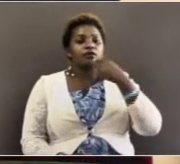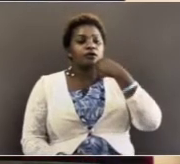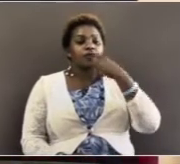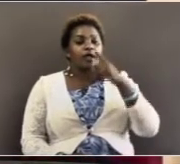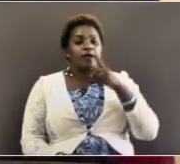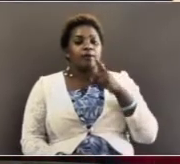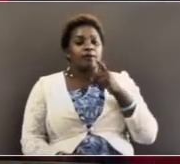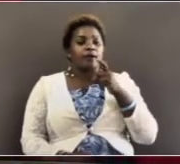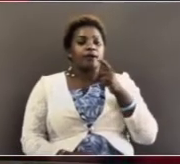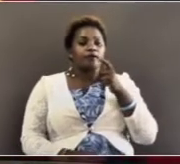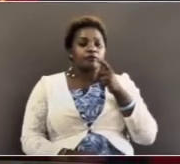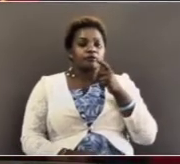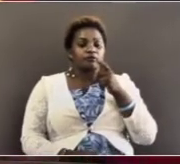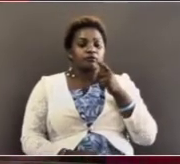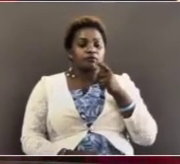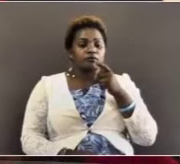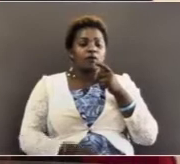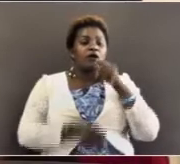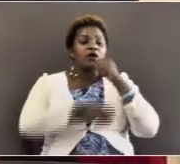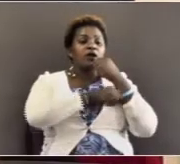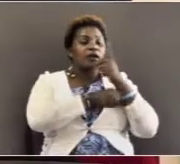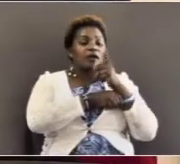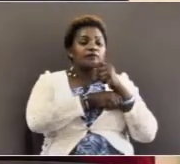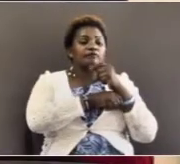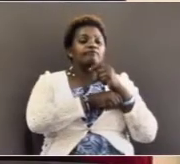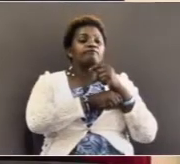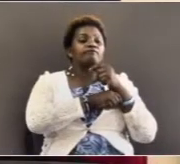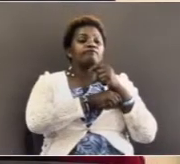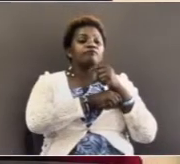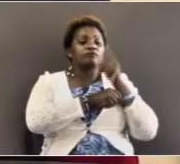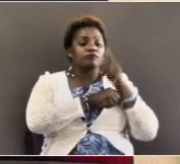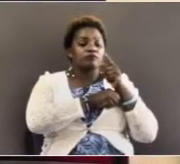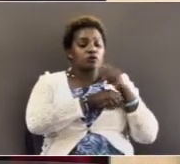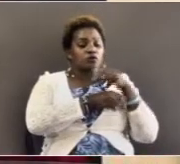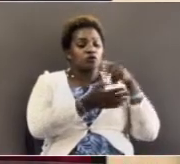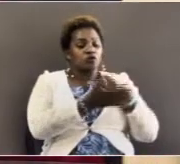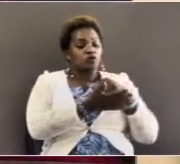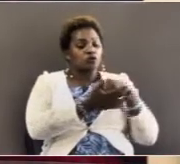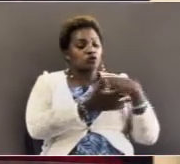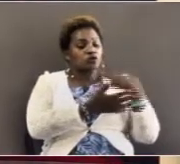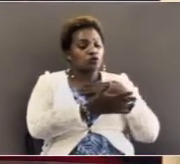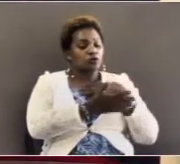probably turned to face him. They stood